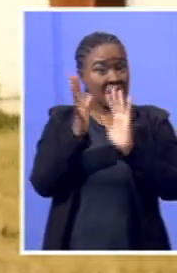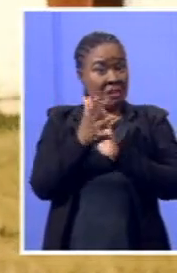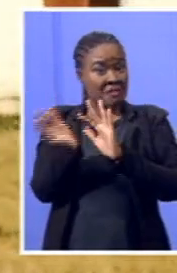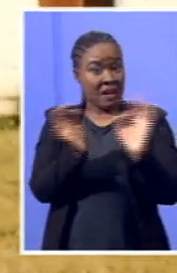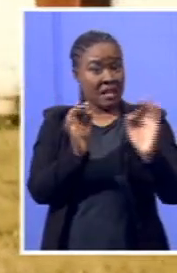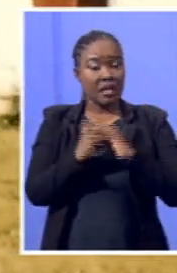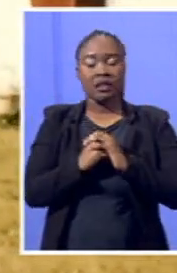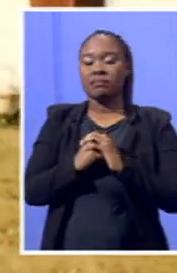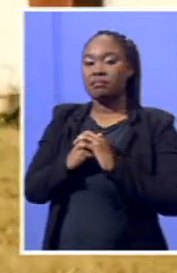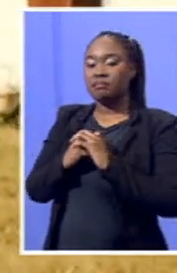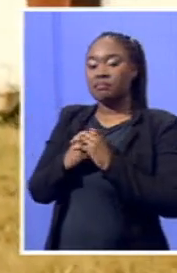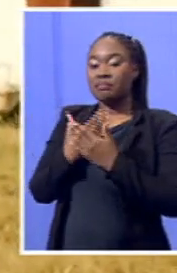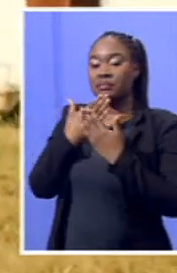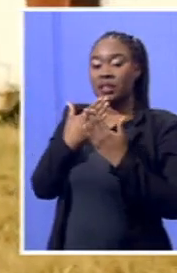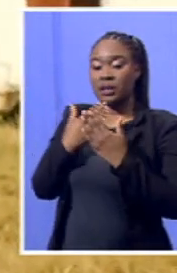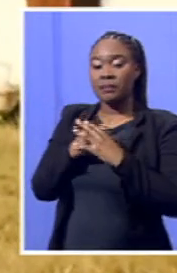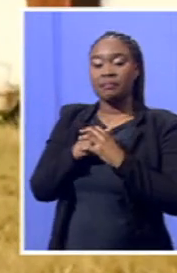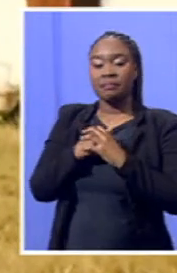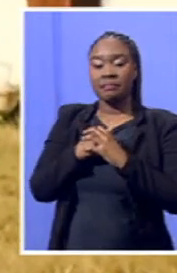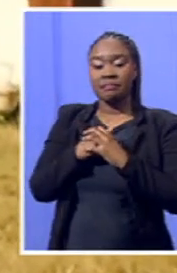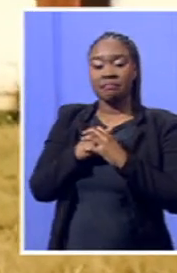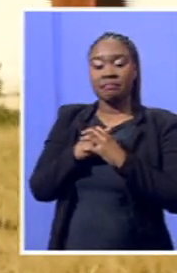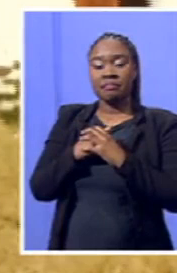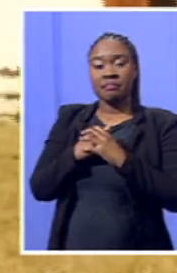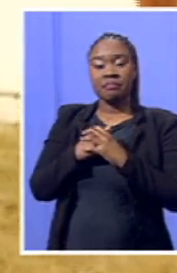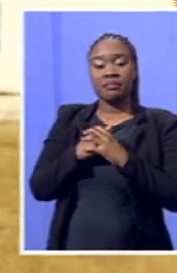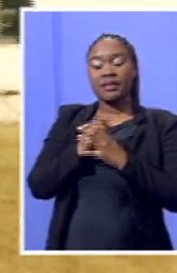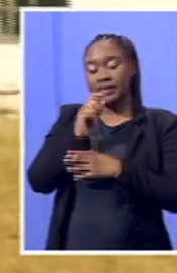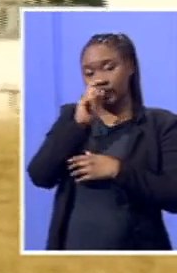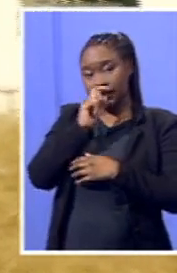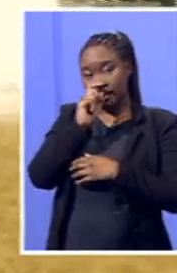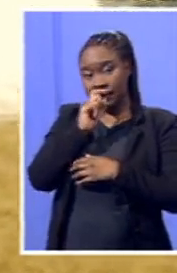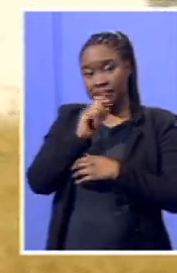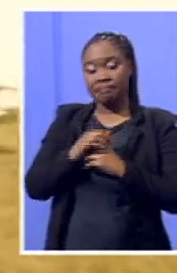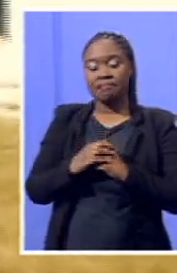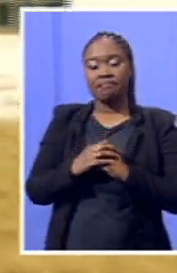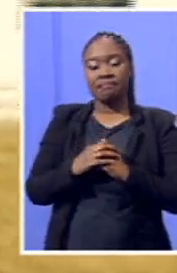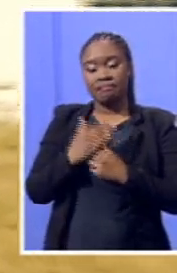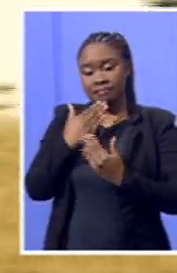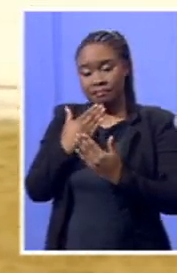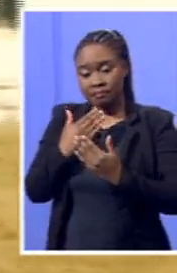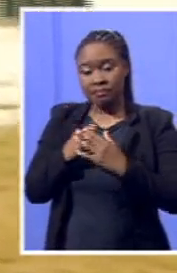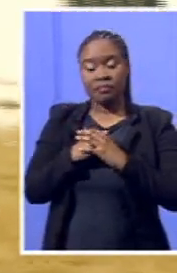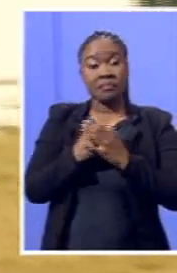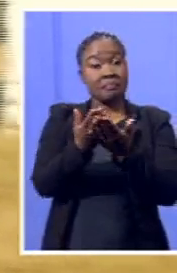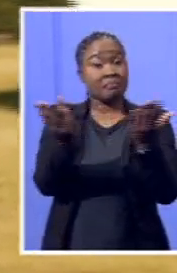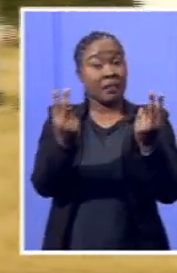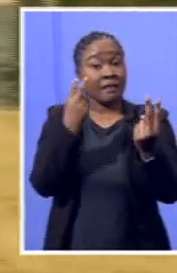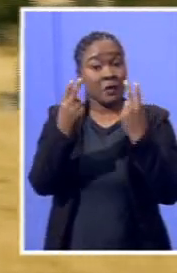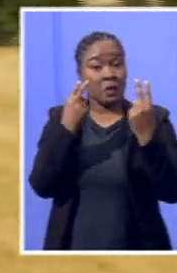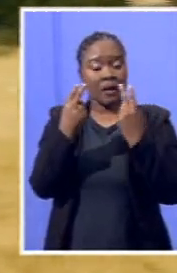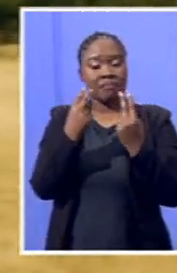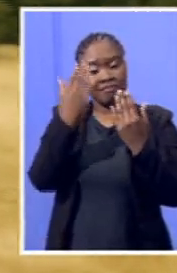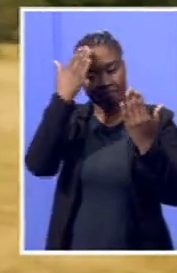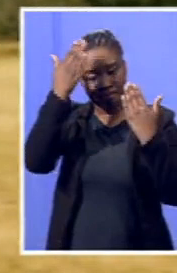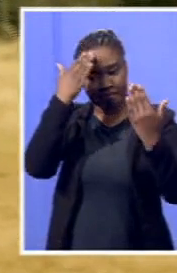Thank you to you, and I would love to greet everyone and also